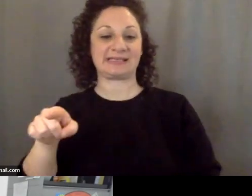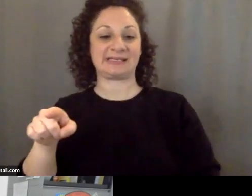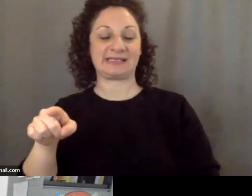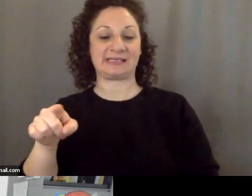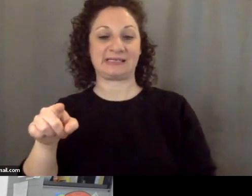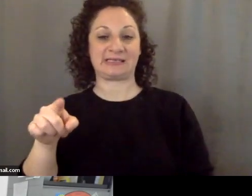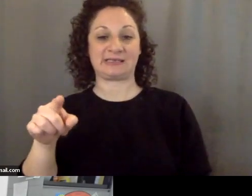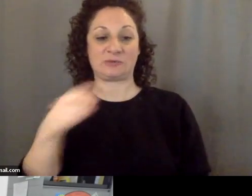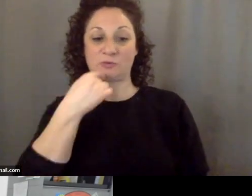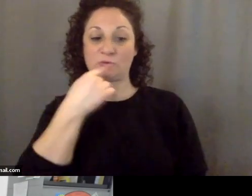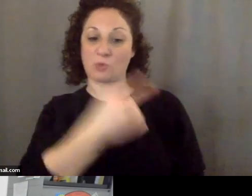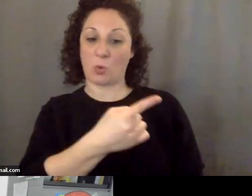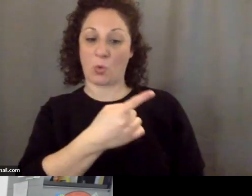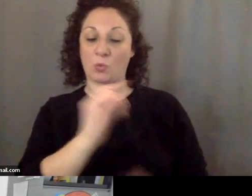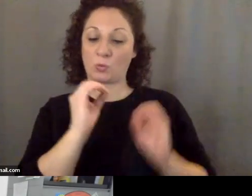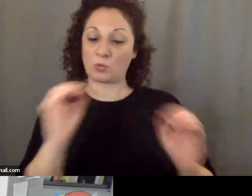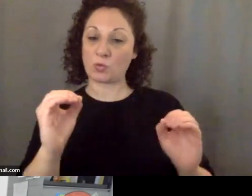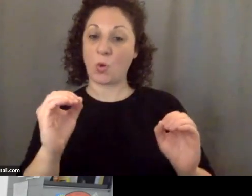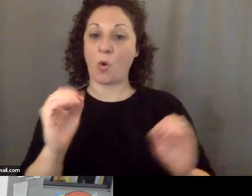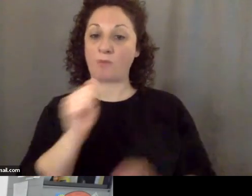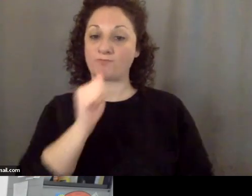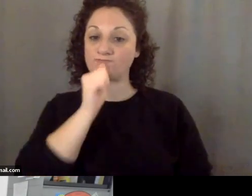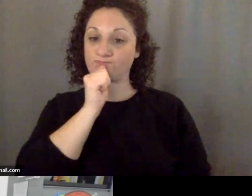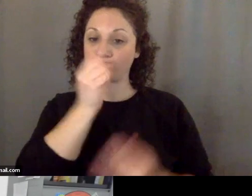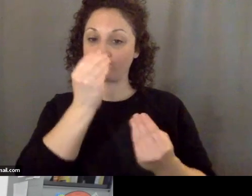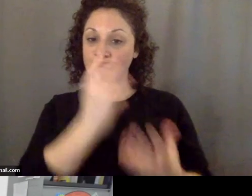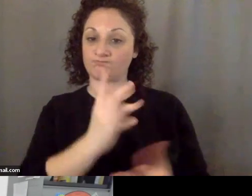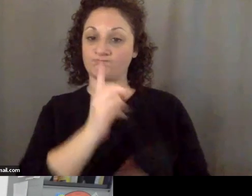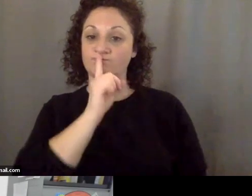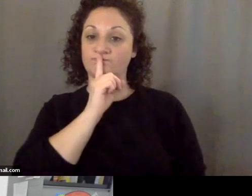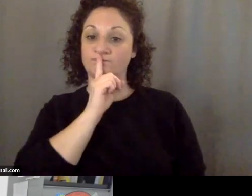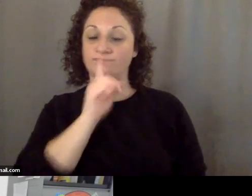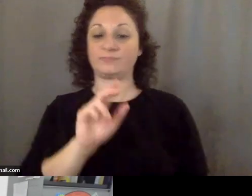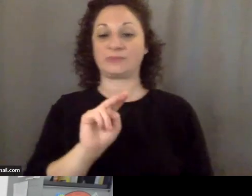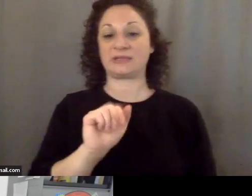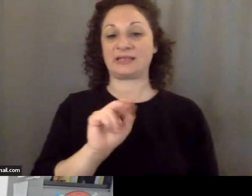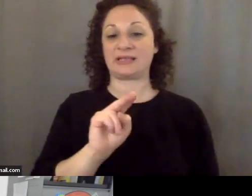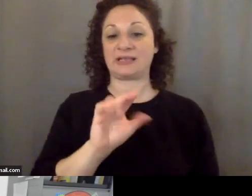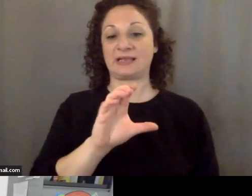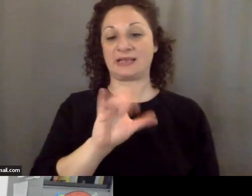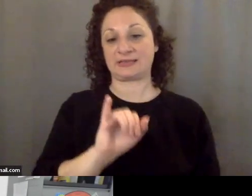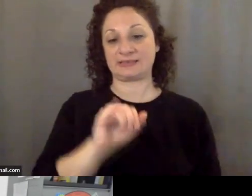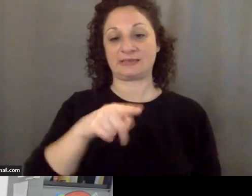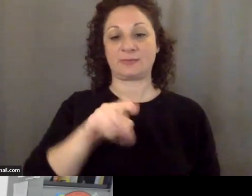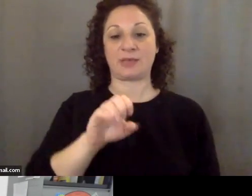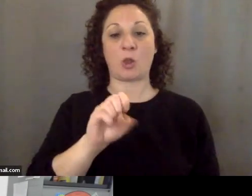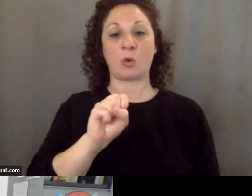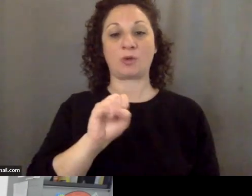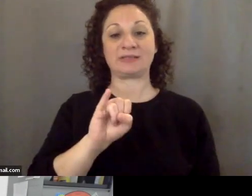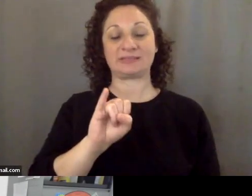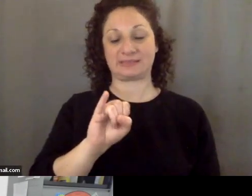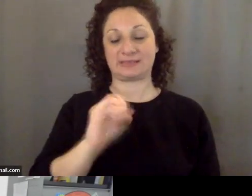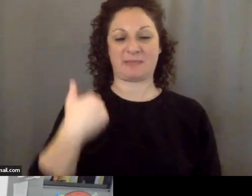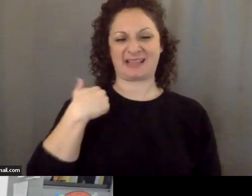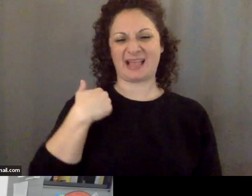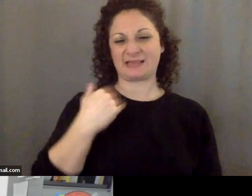classified information and Nancy Pelosi who was then speaker backed him on